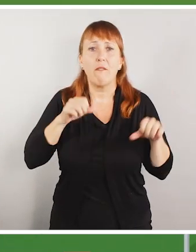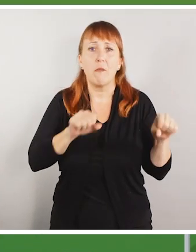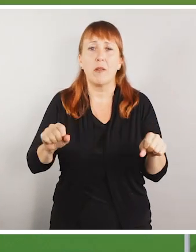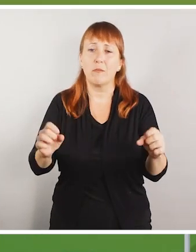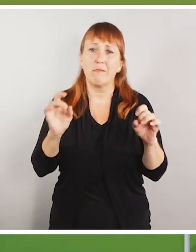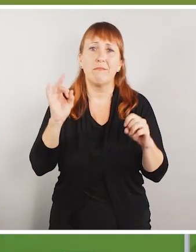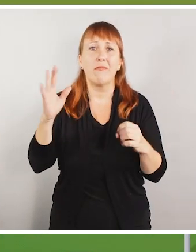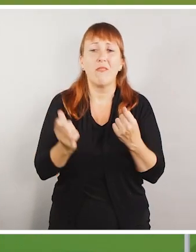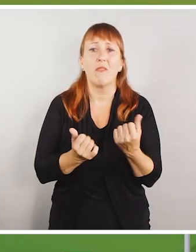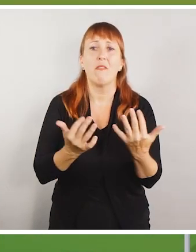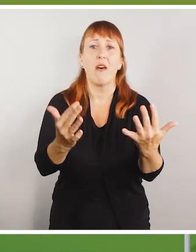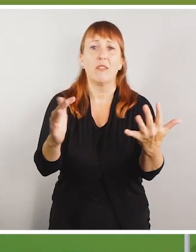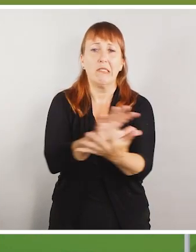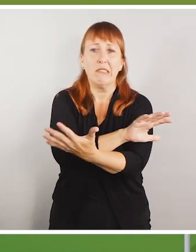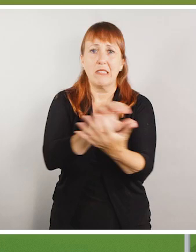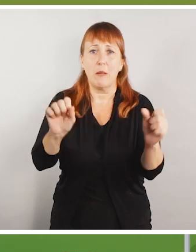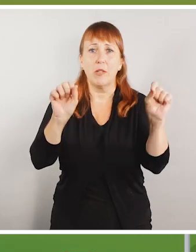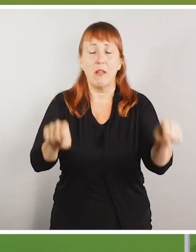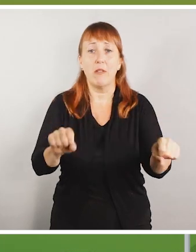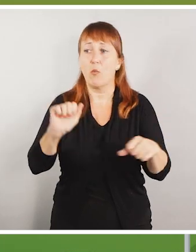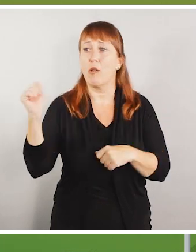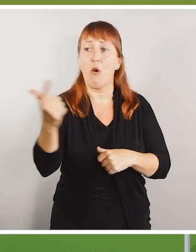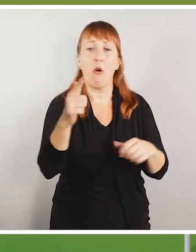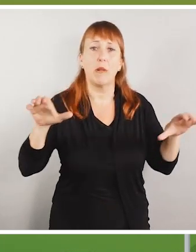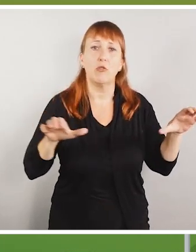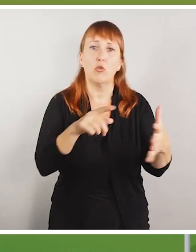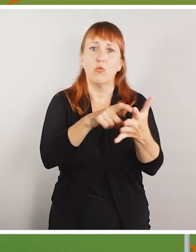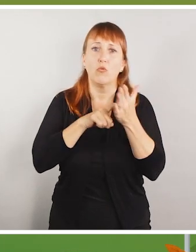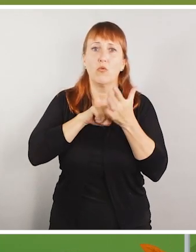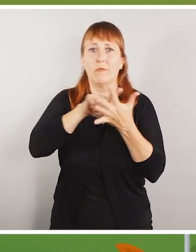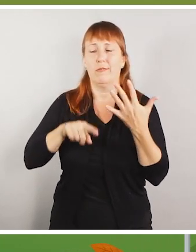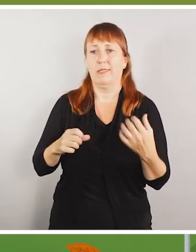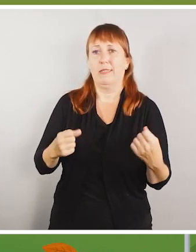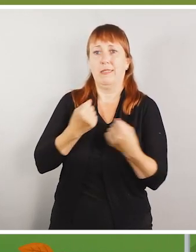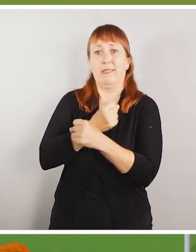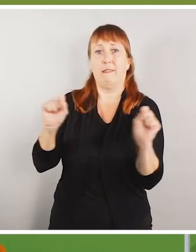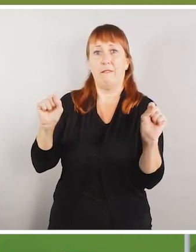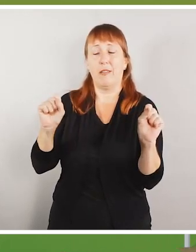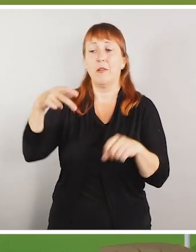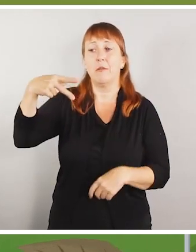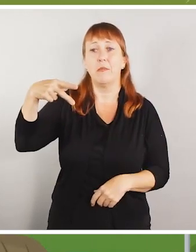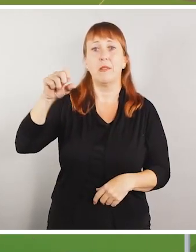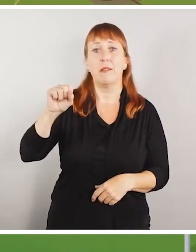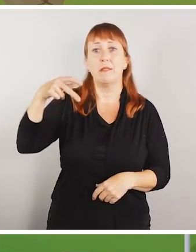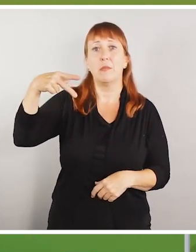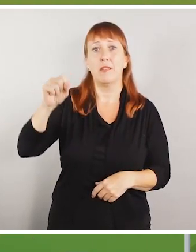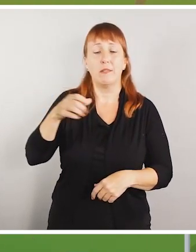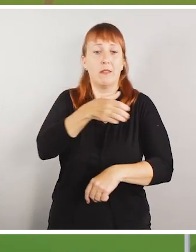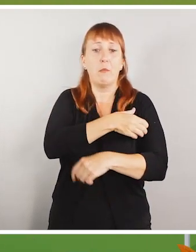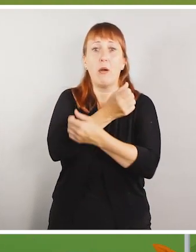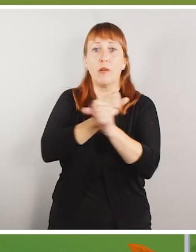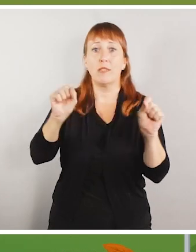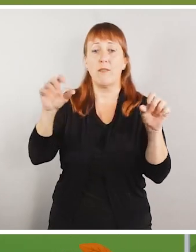devastating wildfires, we all must take action to stay safe. A Public Safety Power Shutoff Program, or PSPS